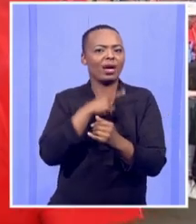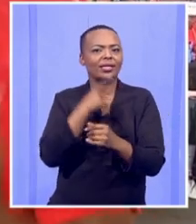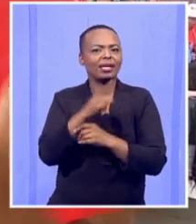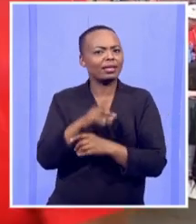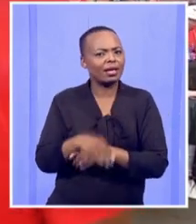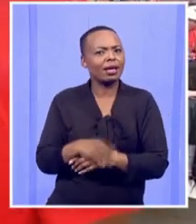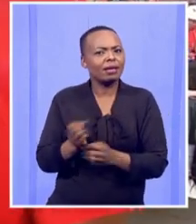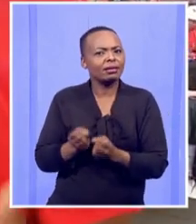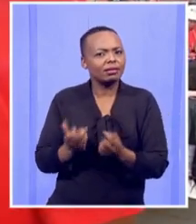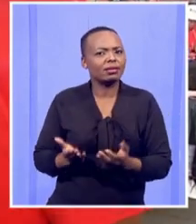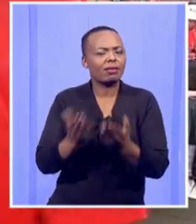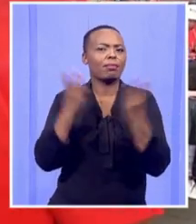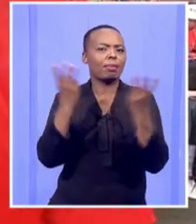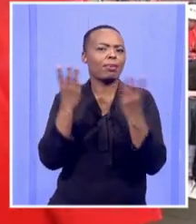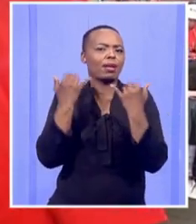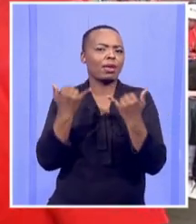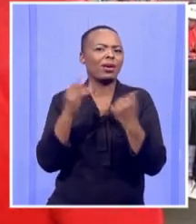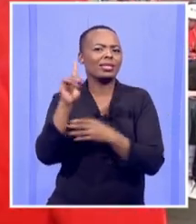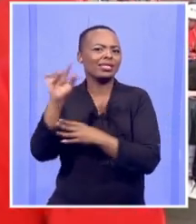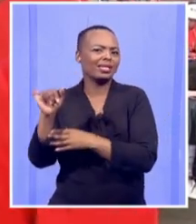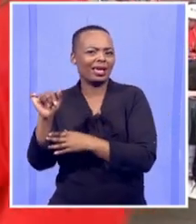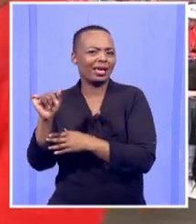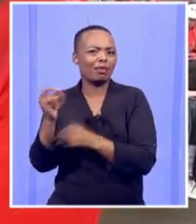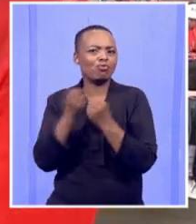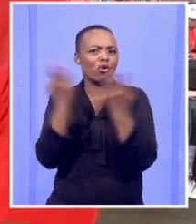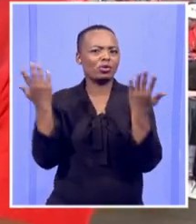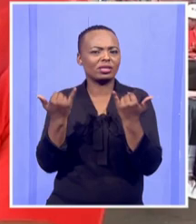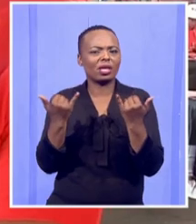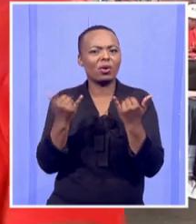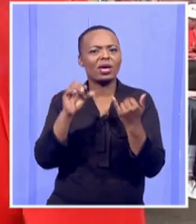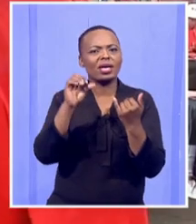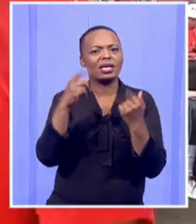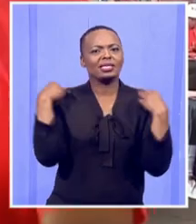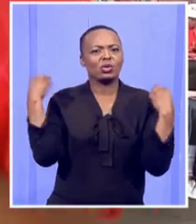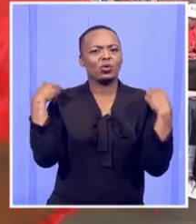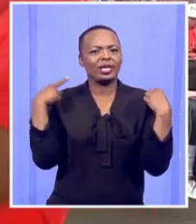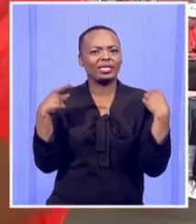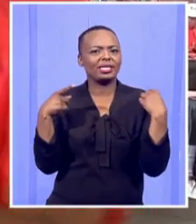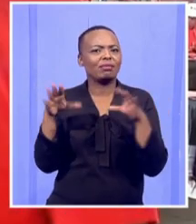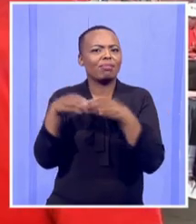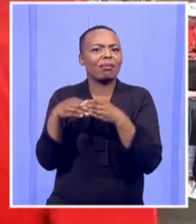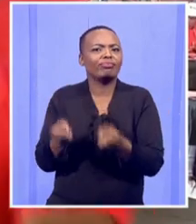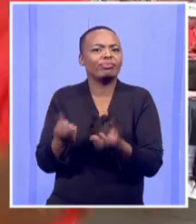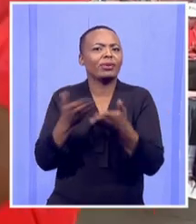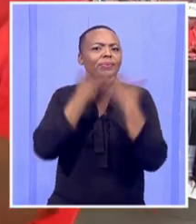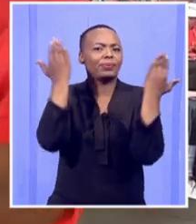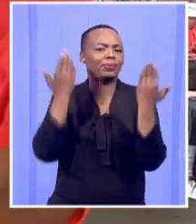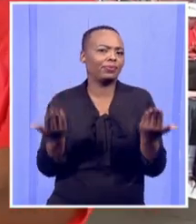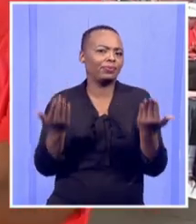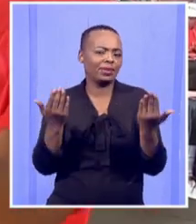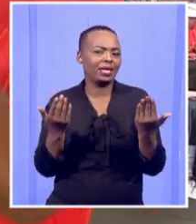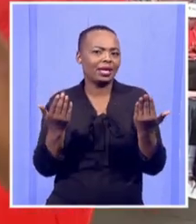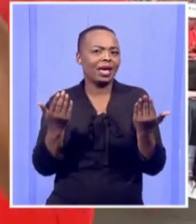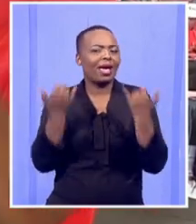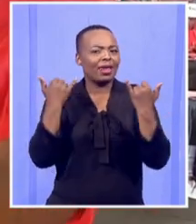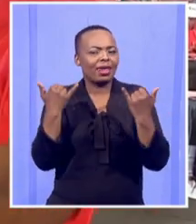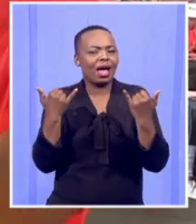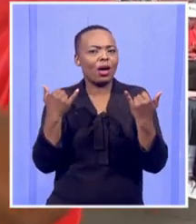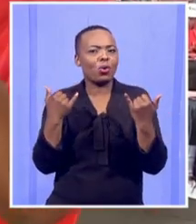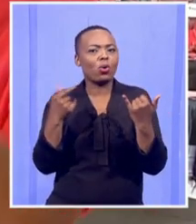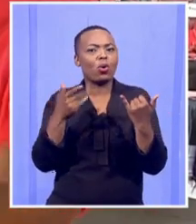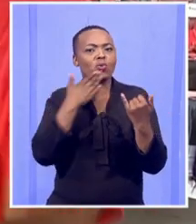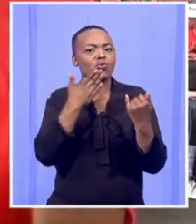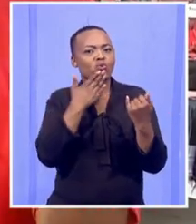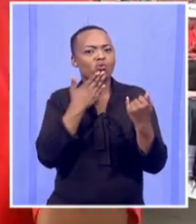They are unable, DA government, to insource the security cards there. We are saying to them, those who are on a